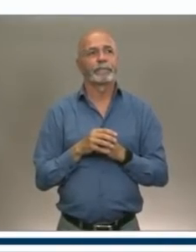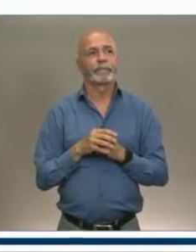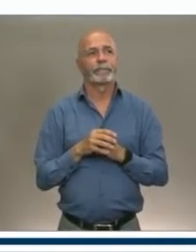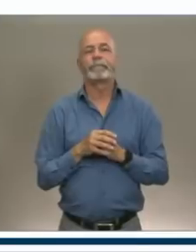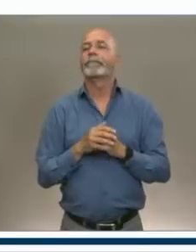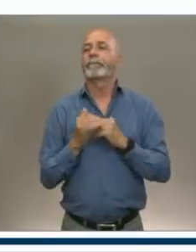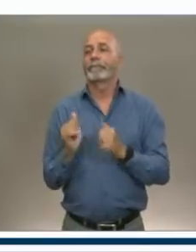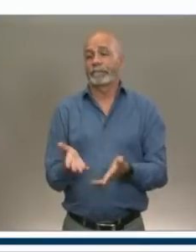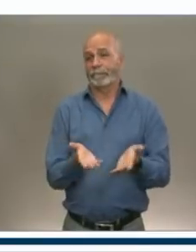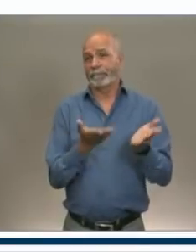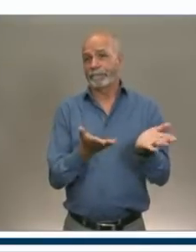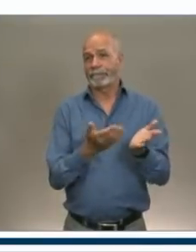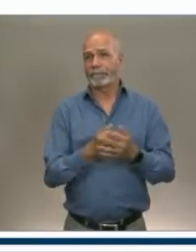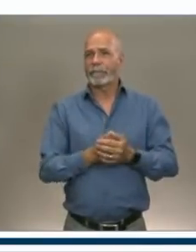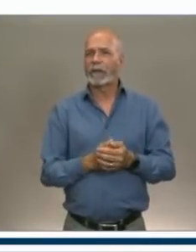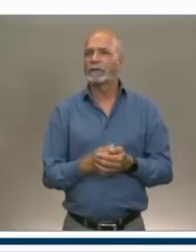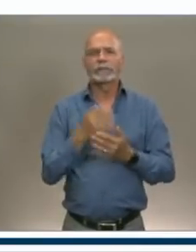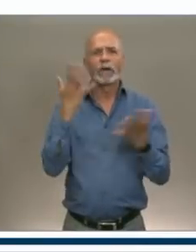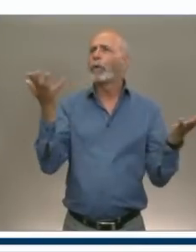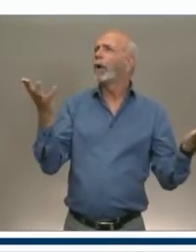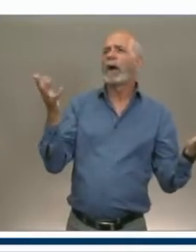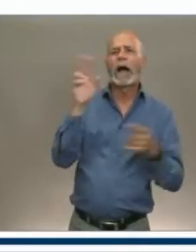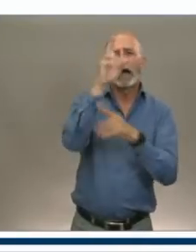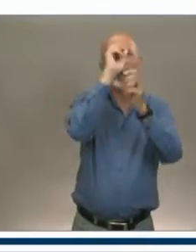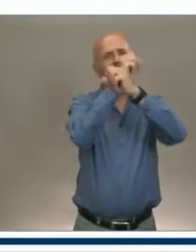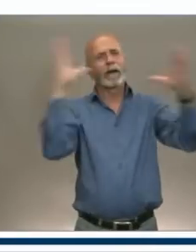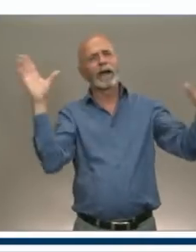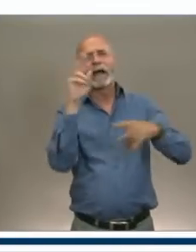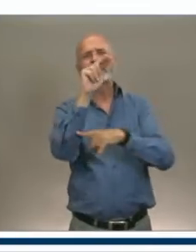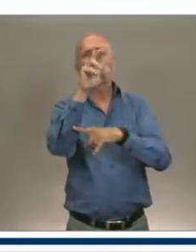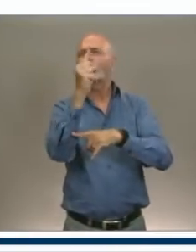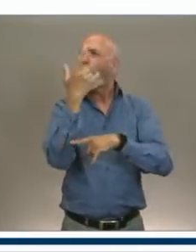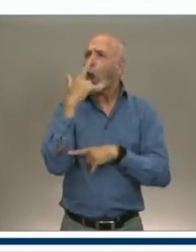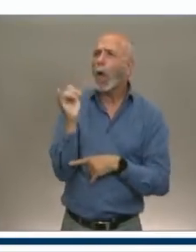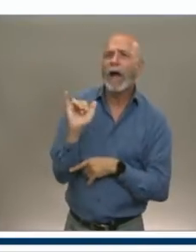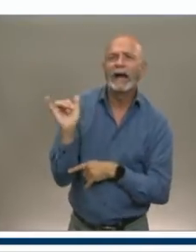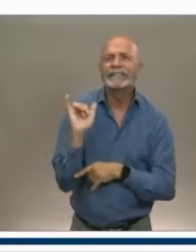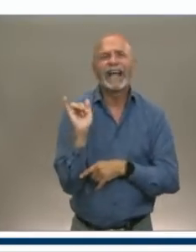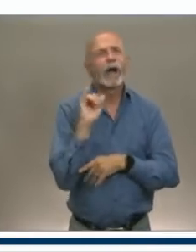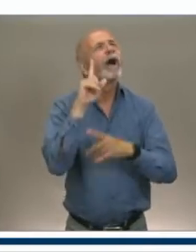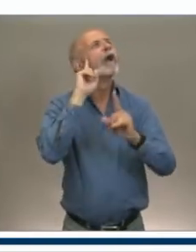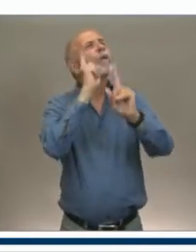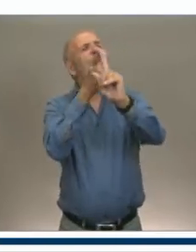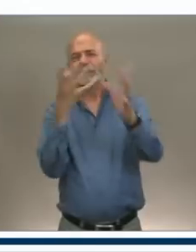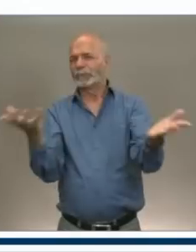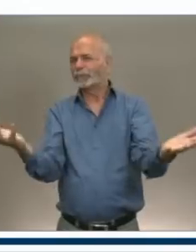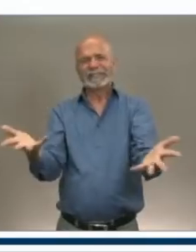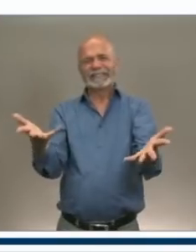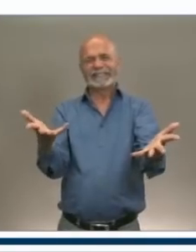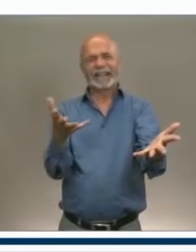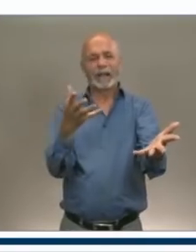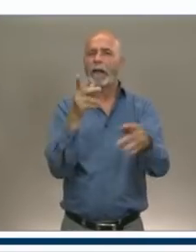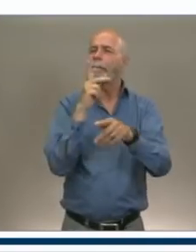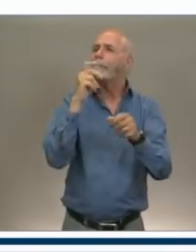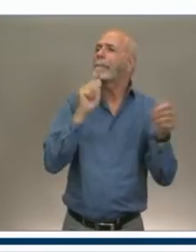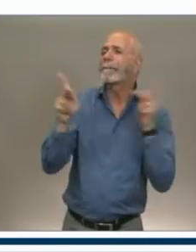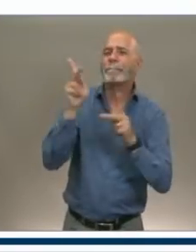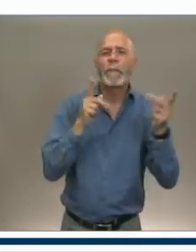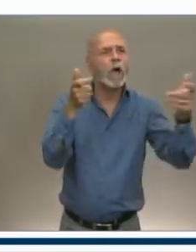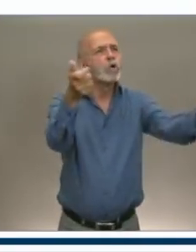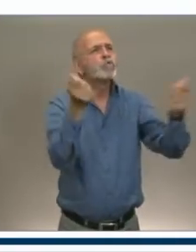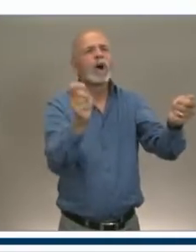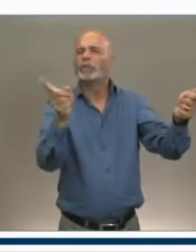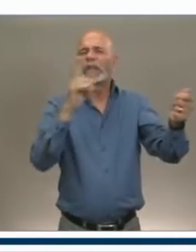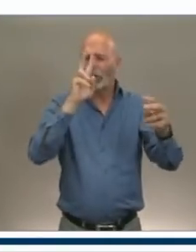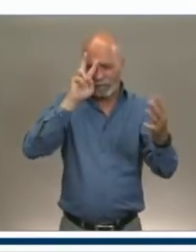What is the heart of Nova Scotia? What is it that draws people here? Some would say it's the